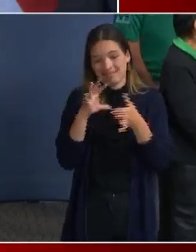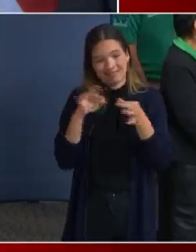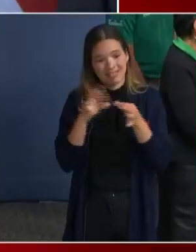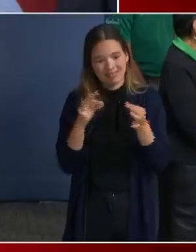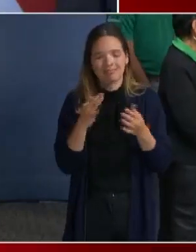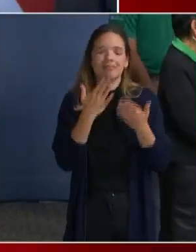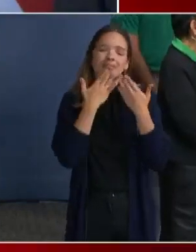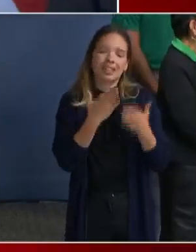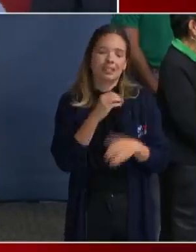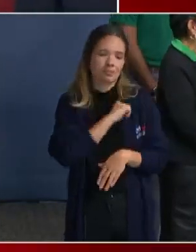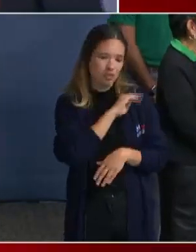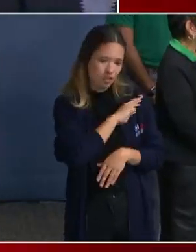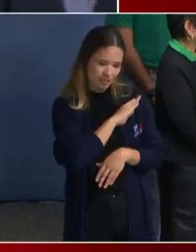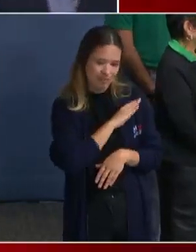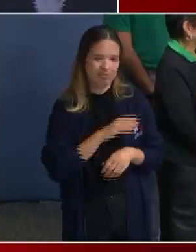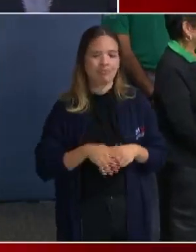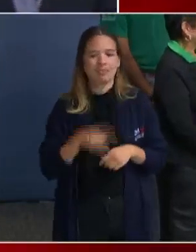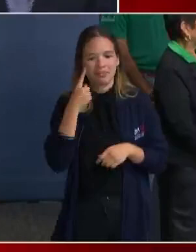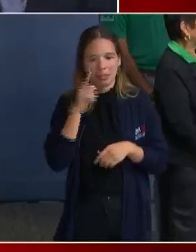Thank you, Councilmember.